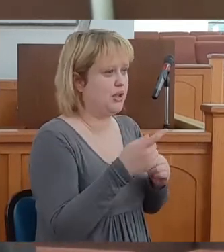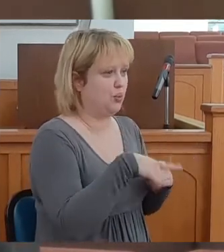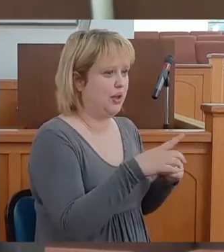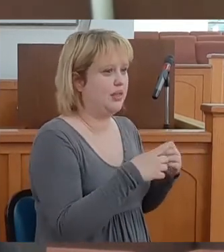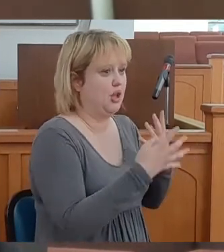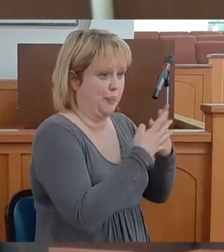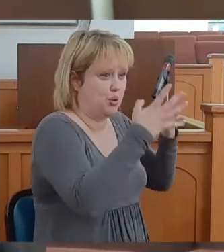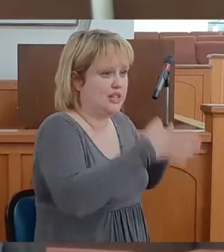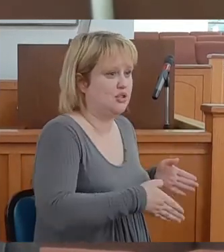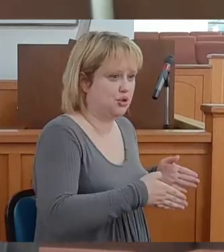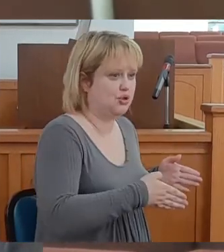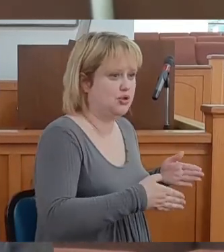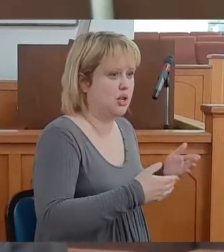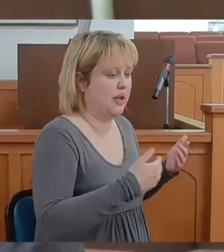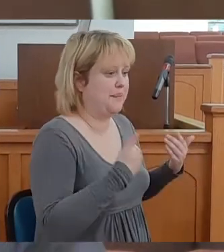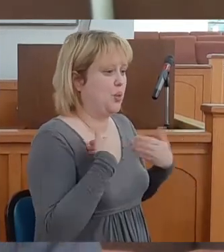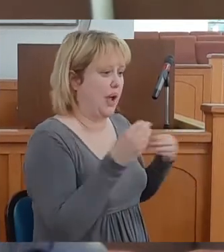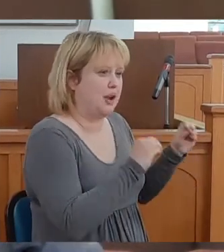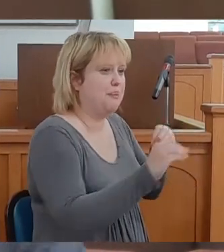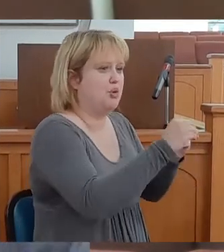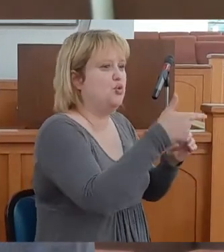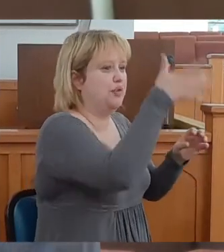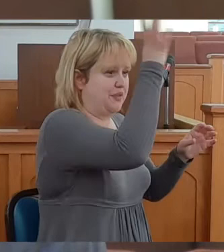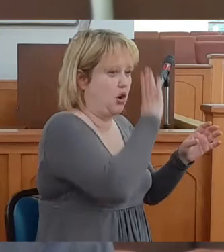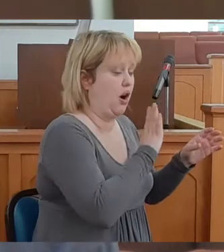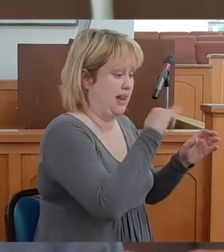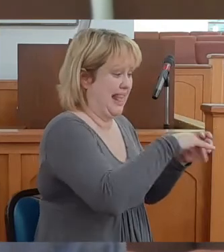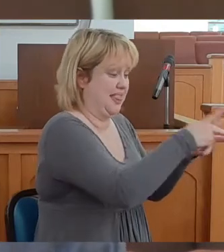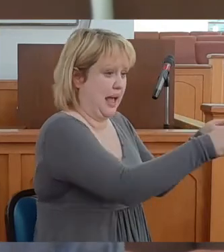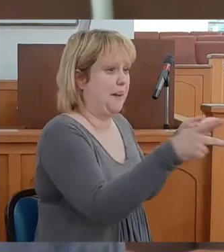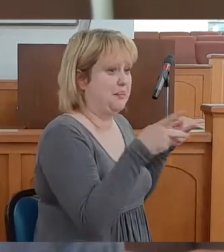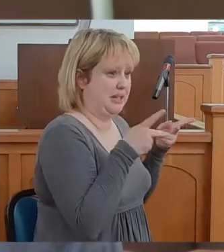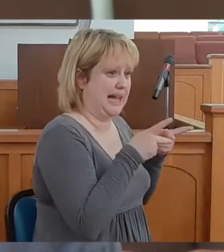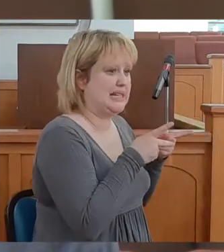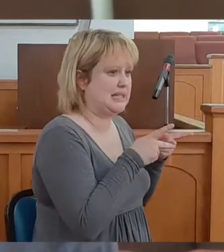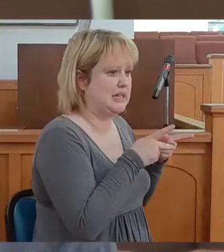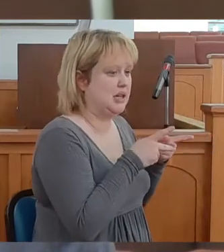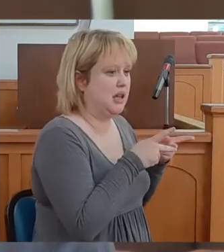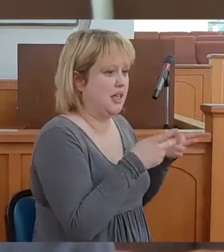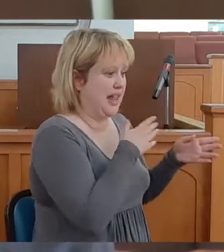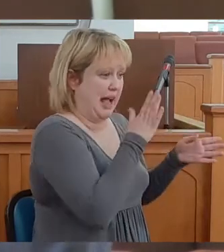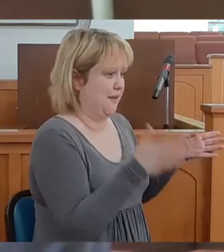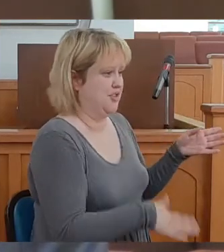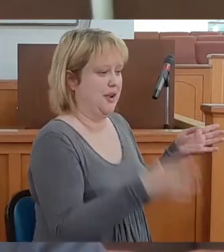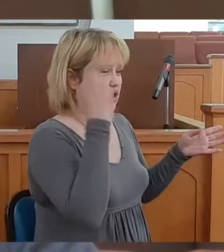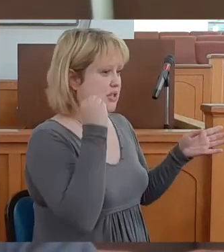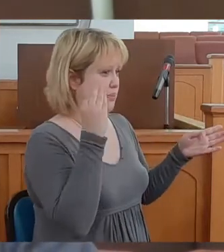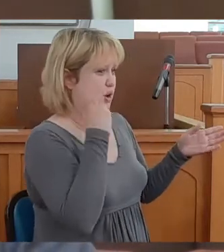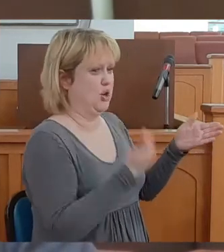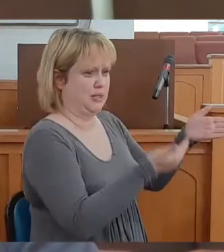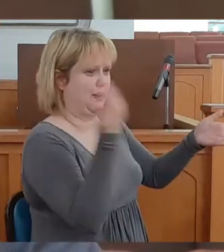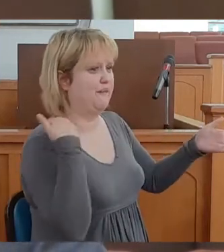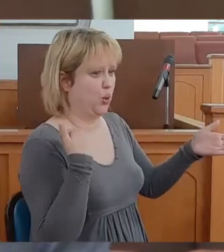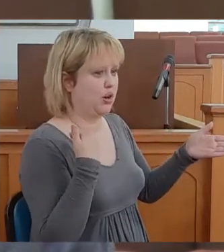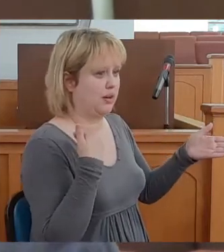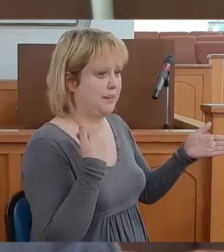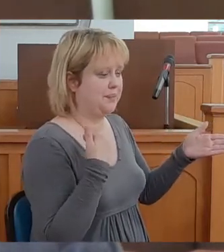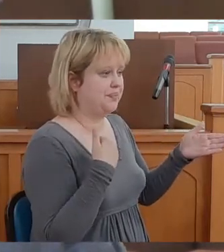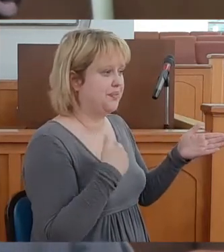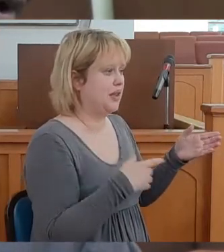inmates, we had a move of God in that place at Rikers Island that I had never experienced before.